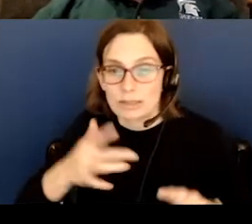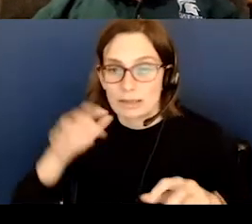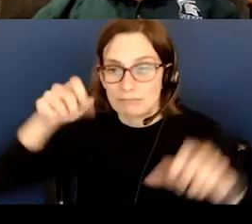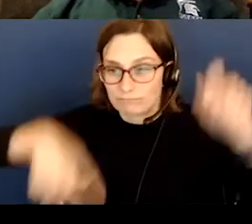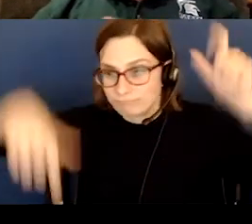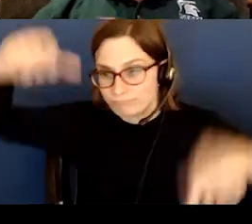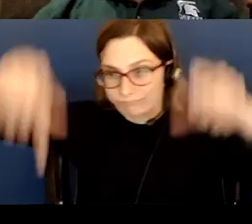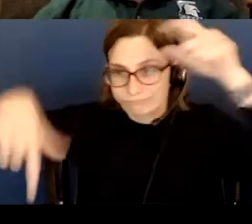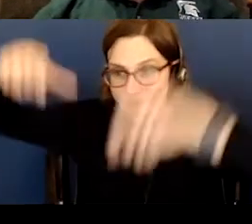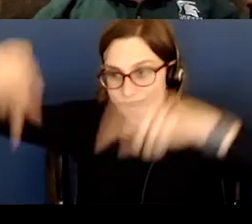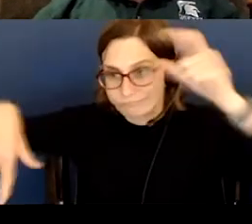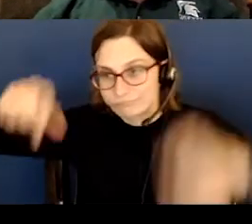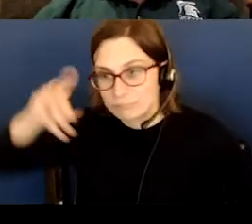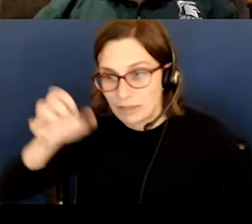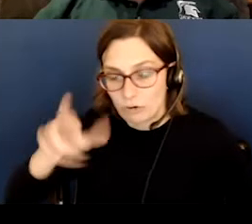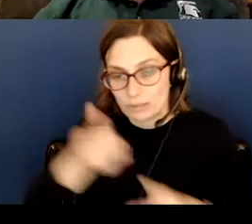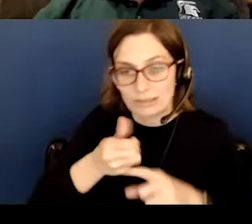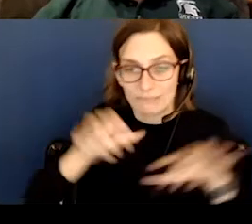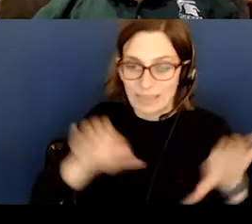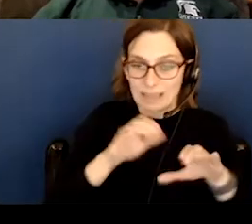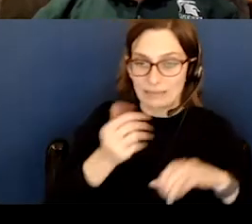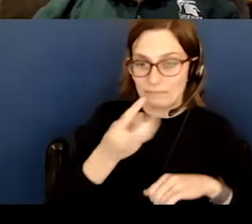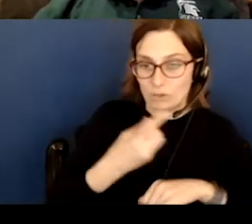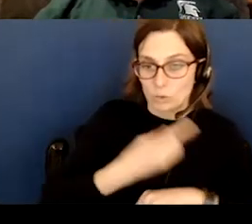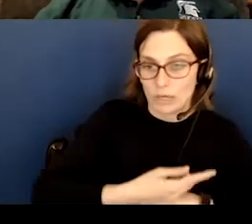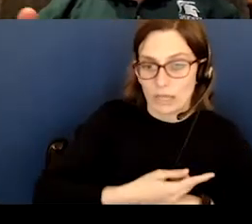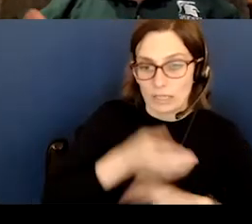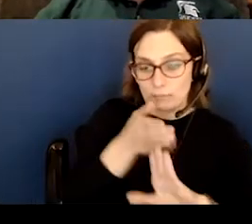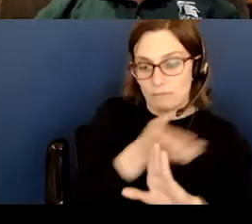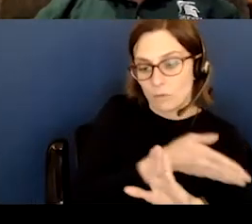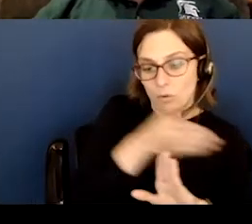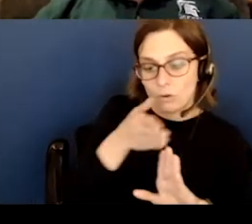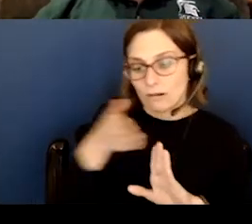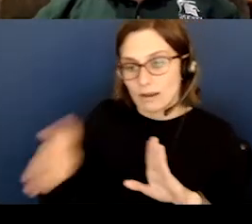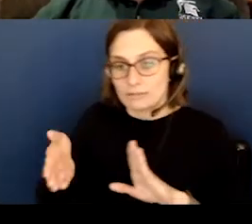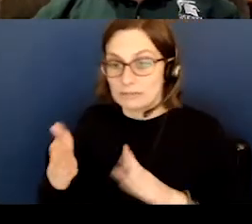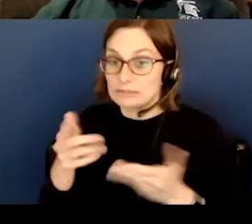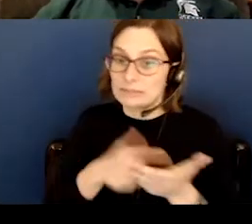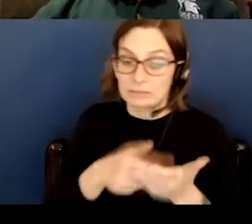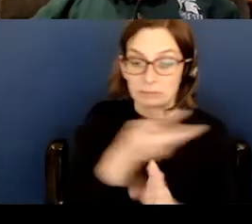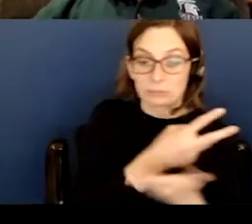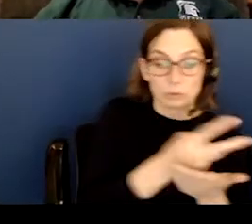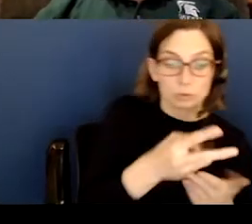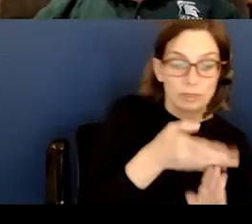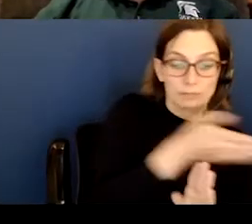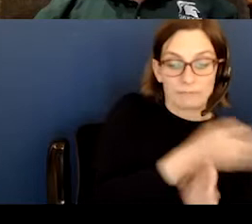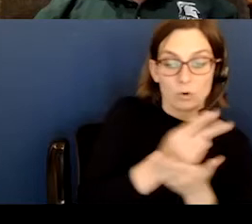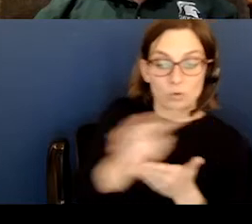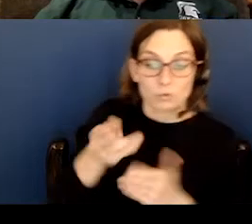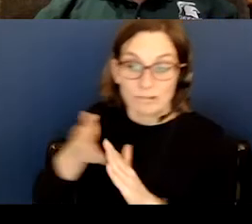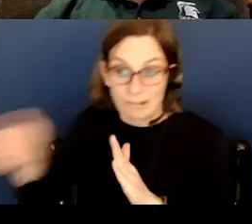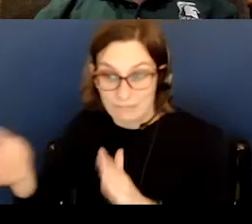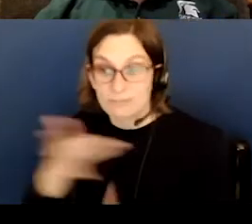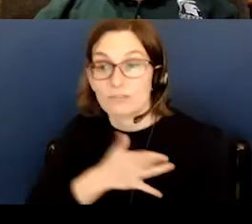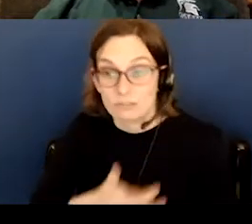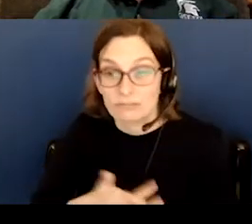for a few days on either side or up to two weeks on either side in the sense that people